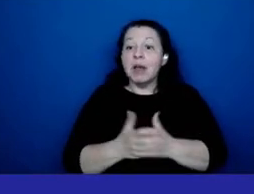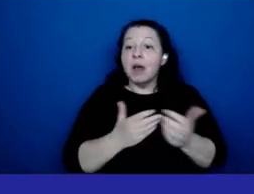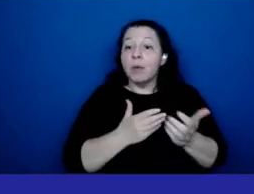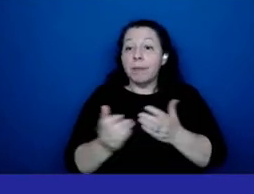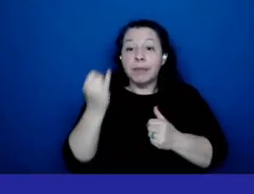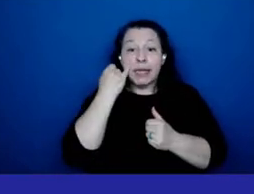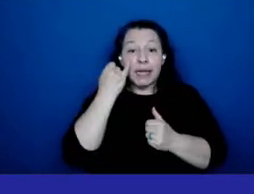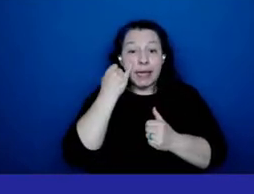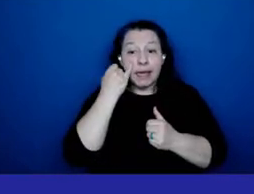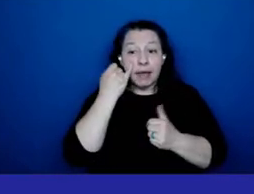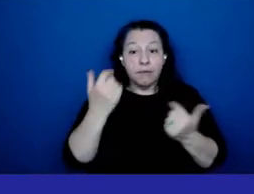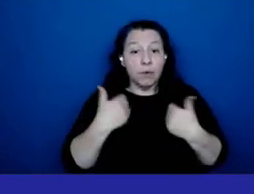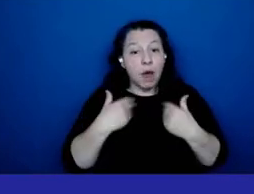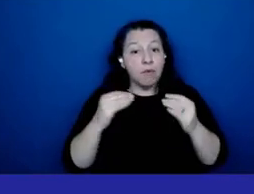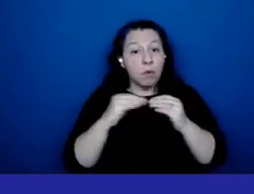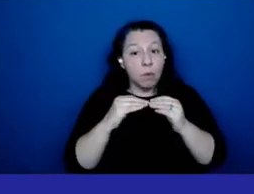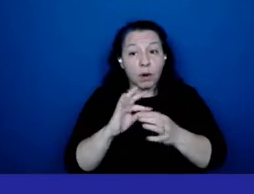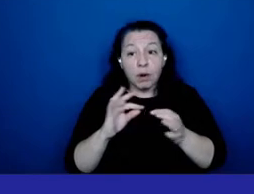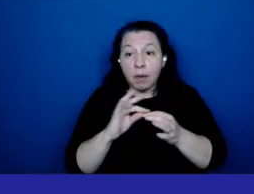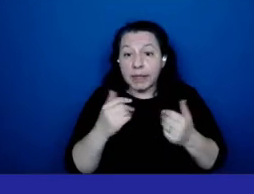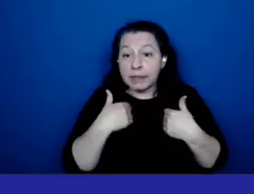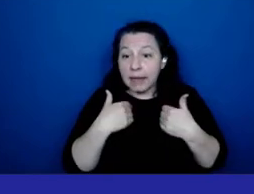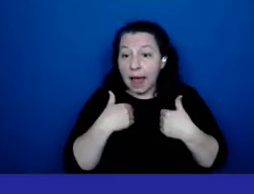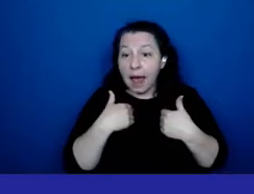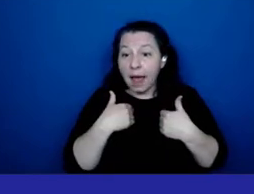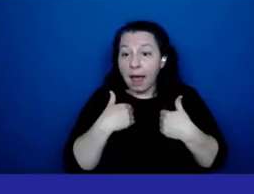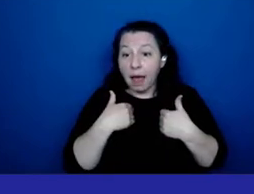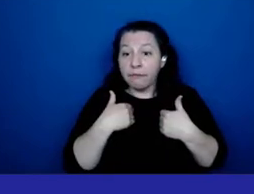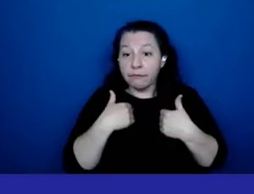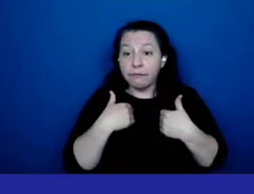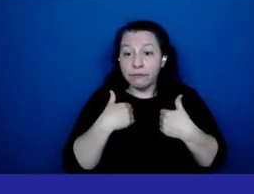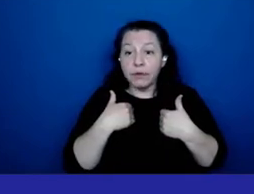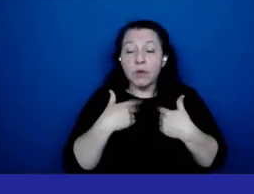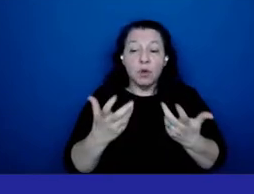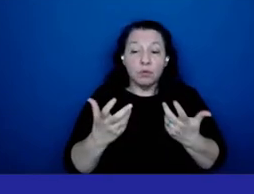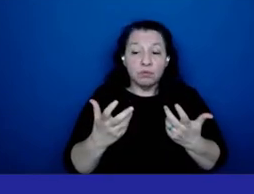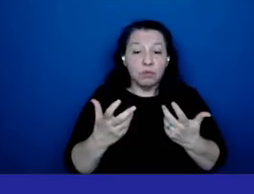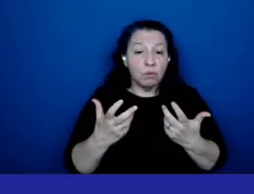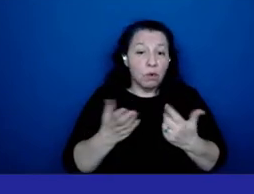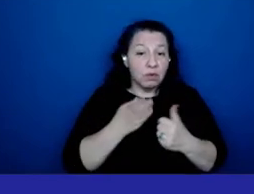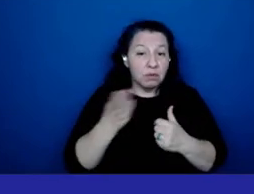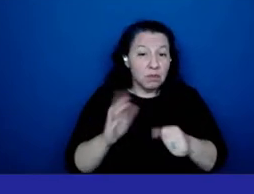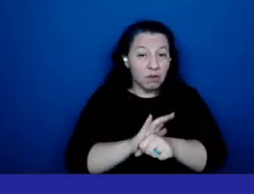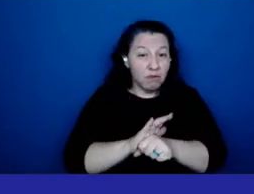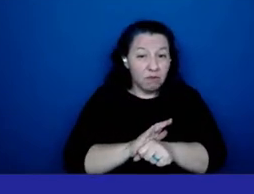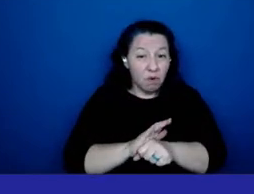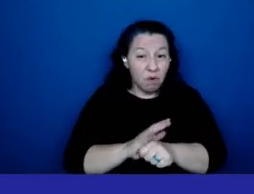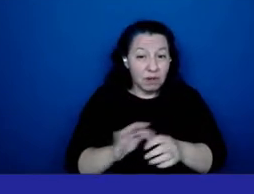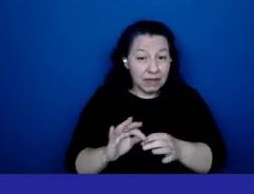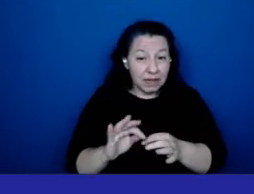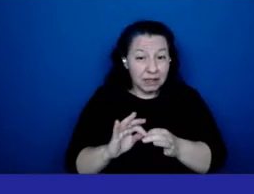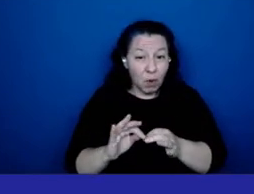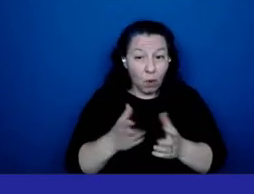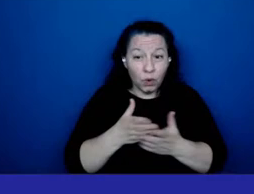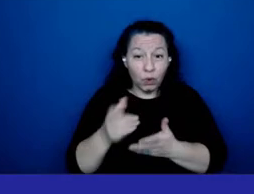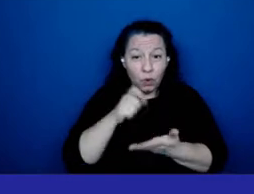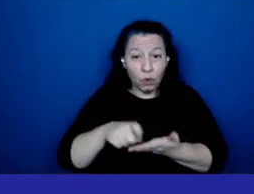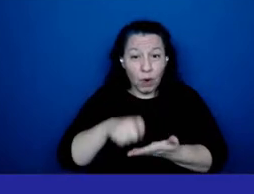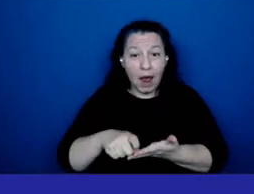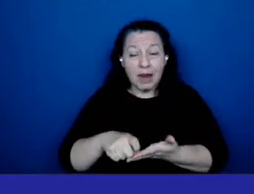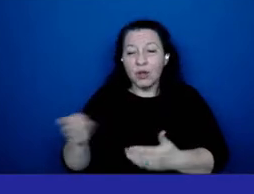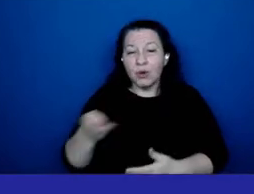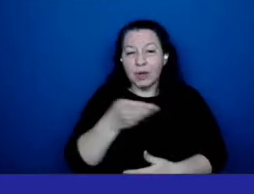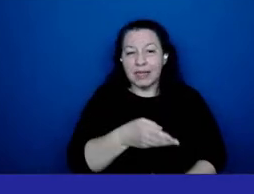you do have additional comments to what you've been able to say out loud or you want to submit your full testimony writing you can to calicia